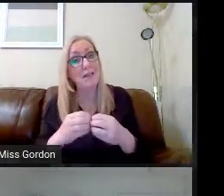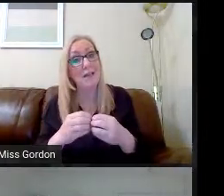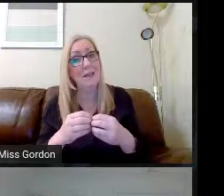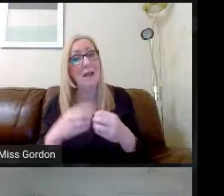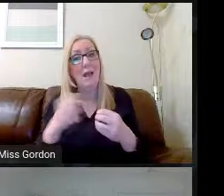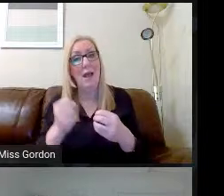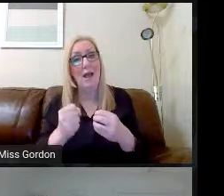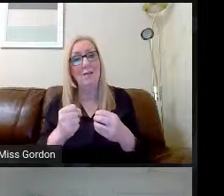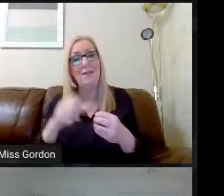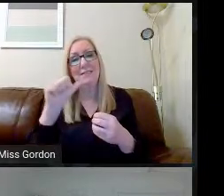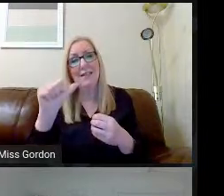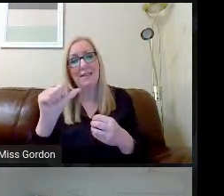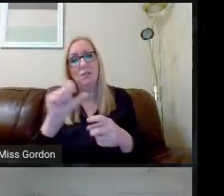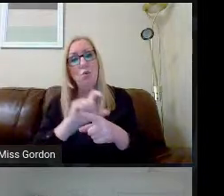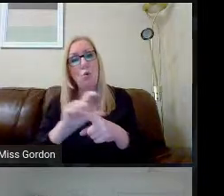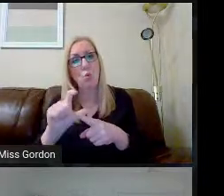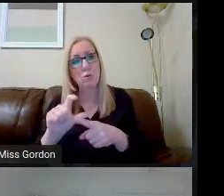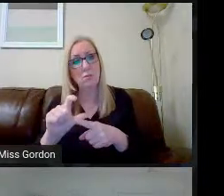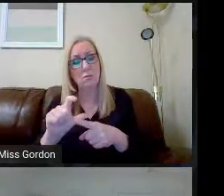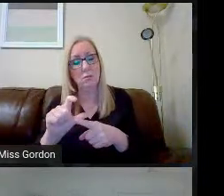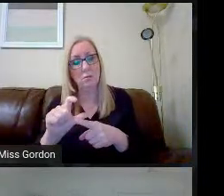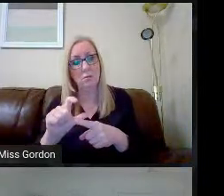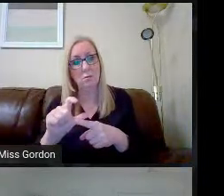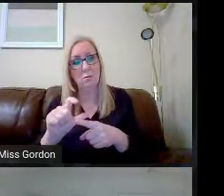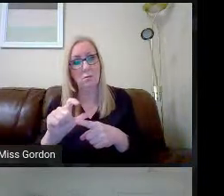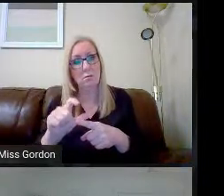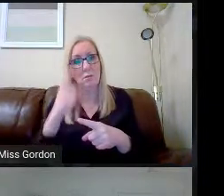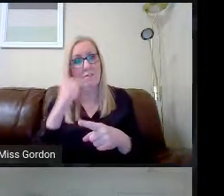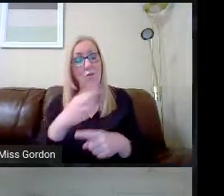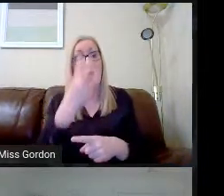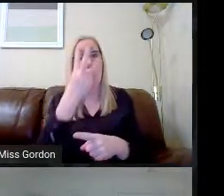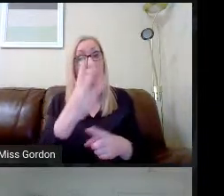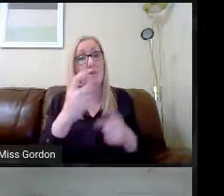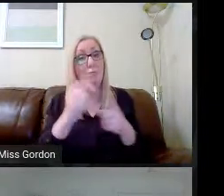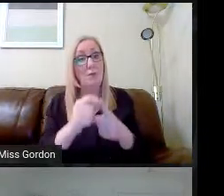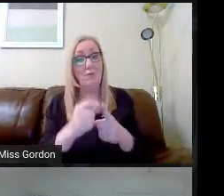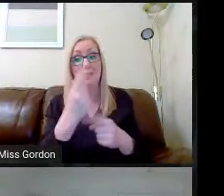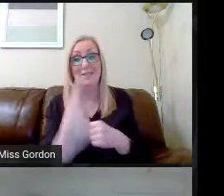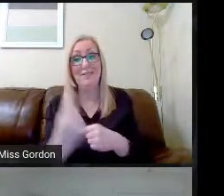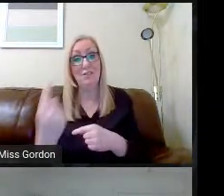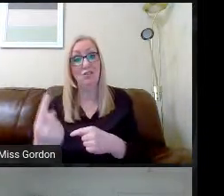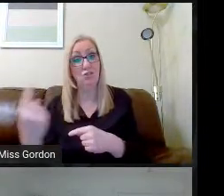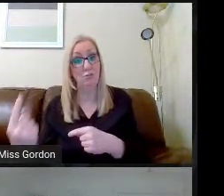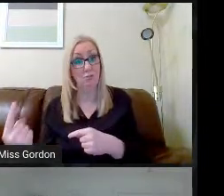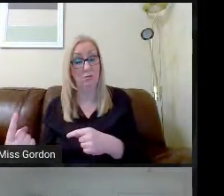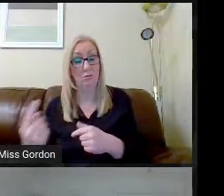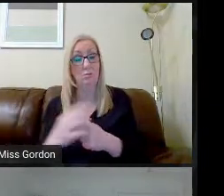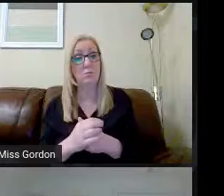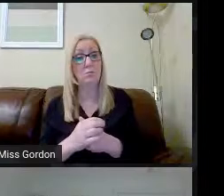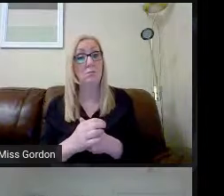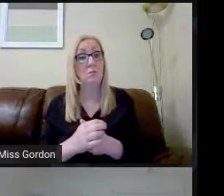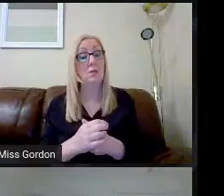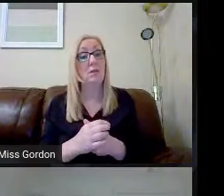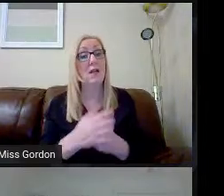six courses for three periods each. Each of those courses